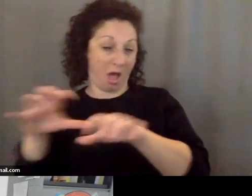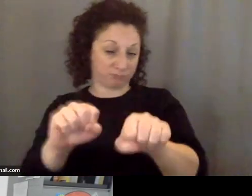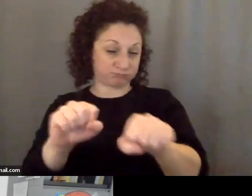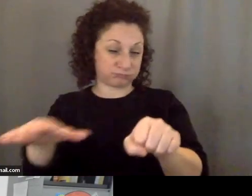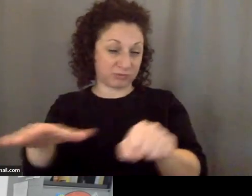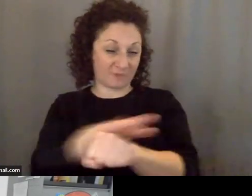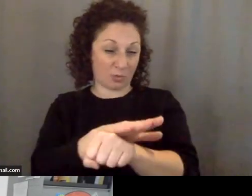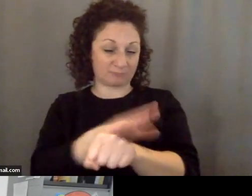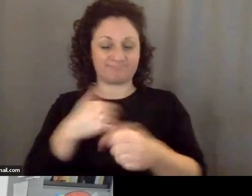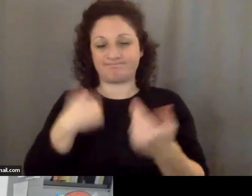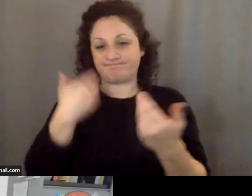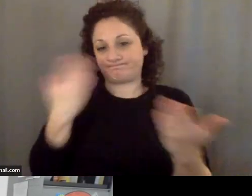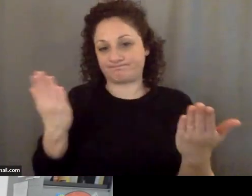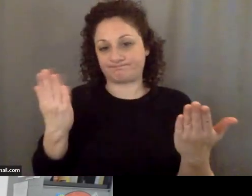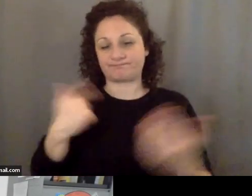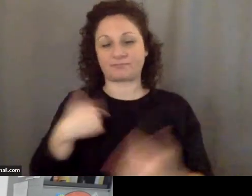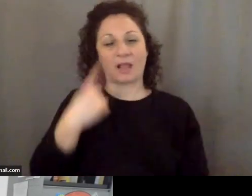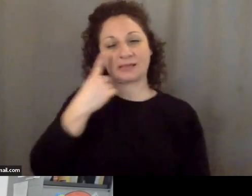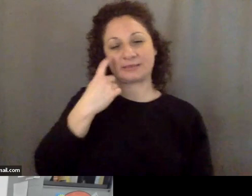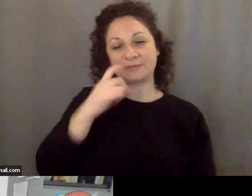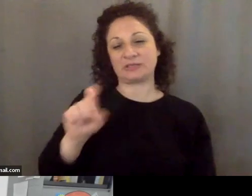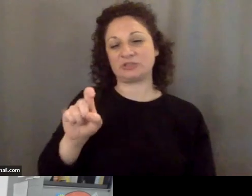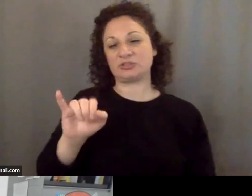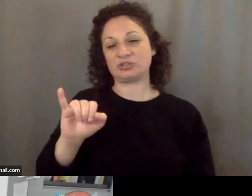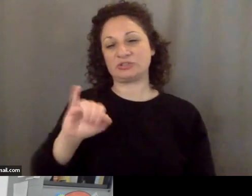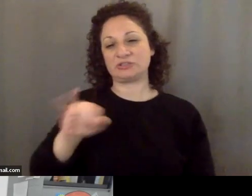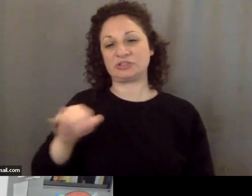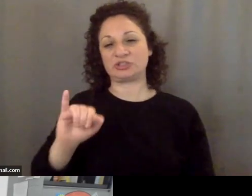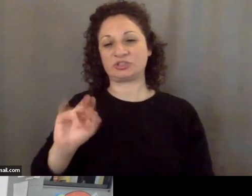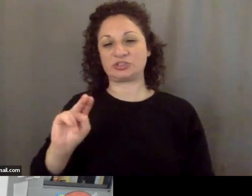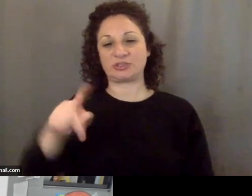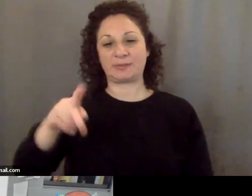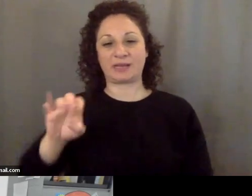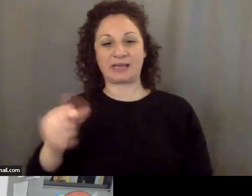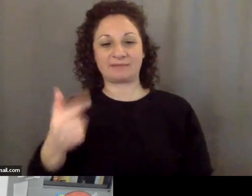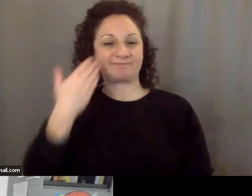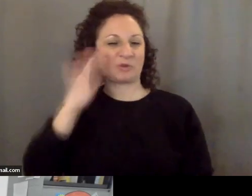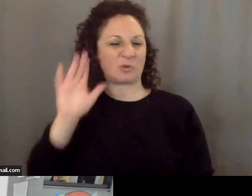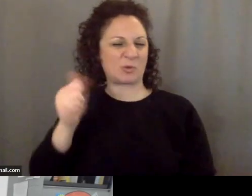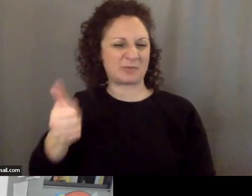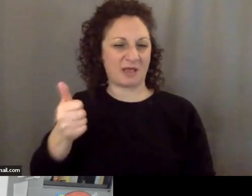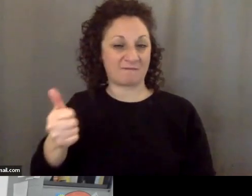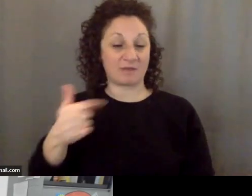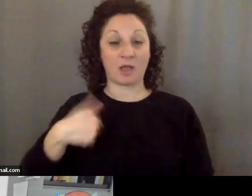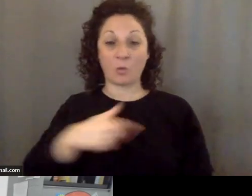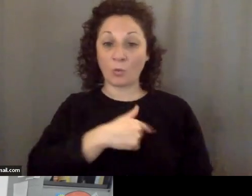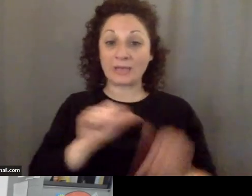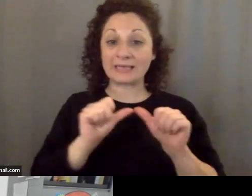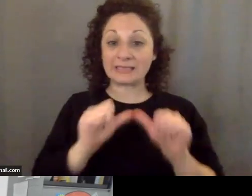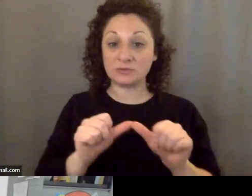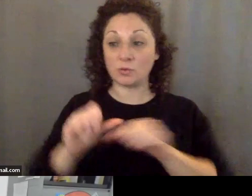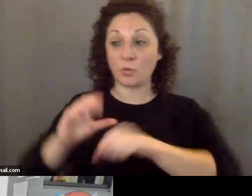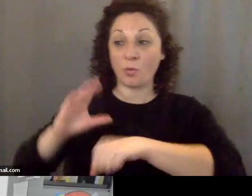I suspect Xi Jinping himself doesn't know and that is why we keep warning him don't do it